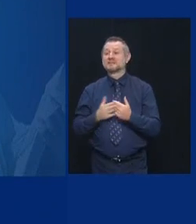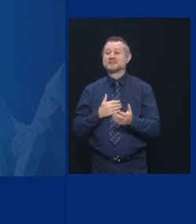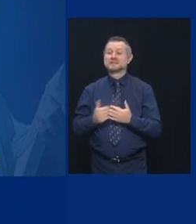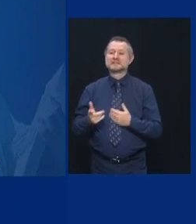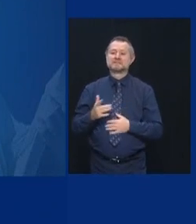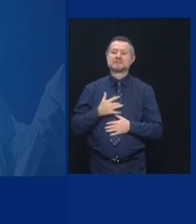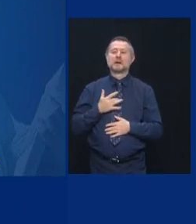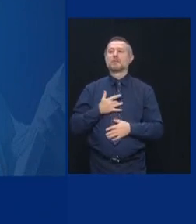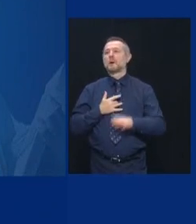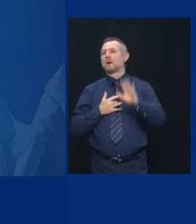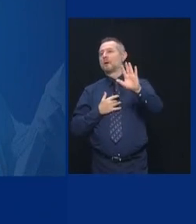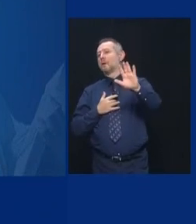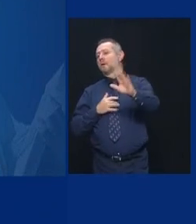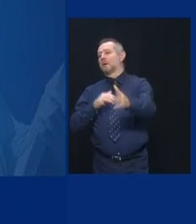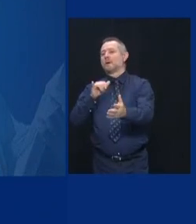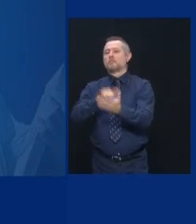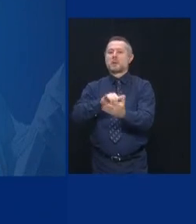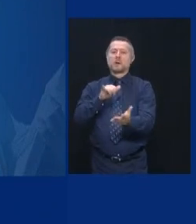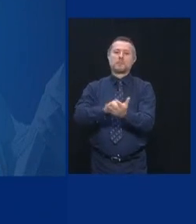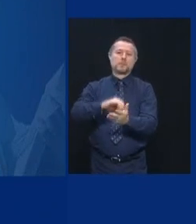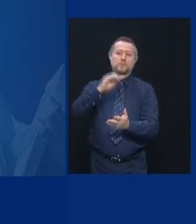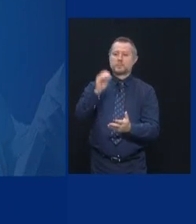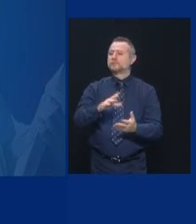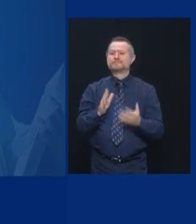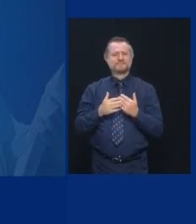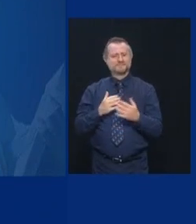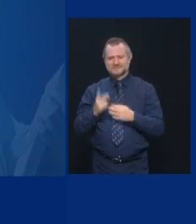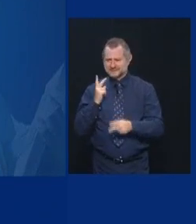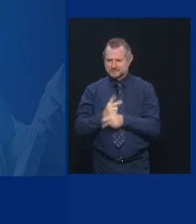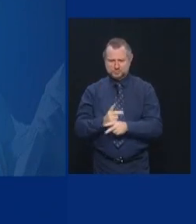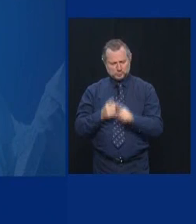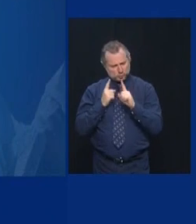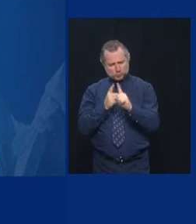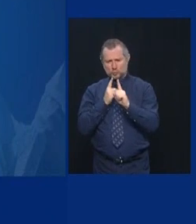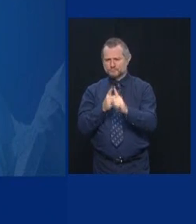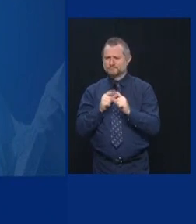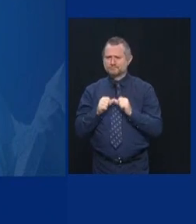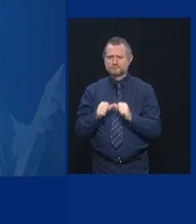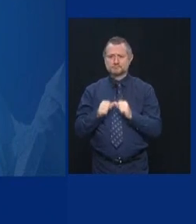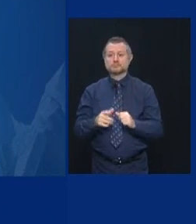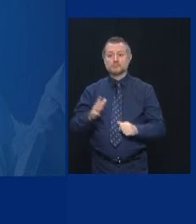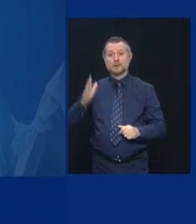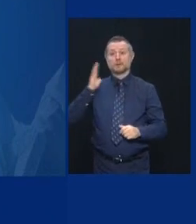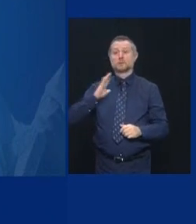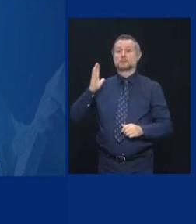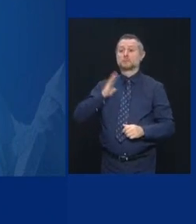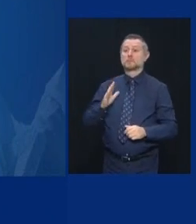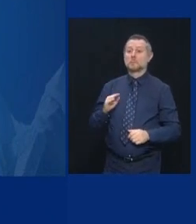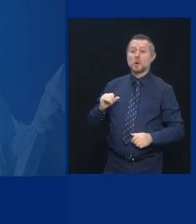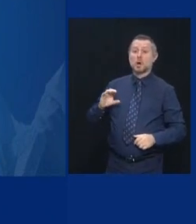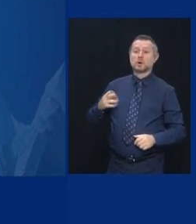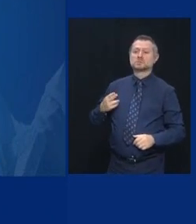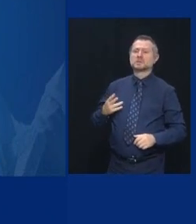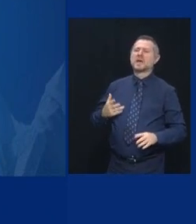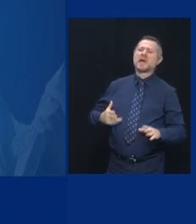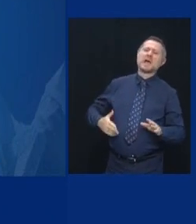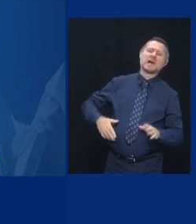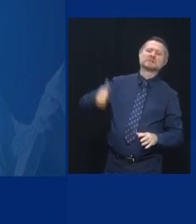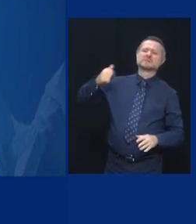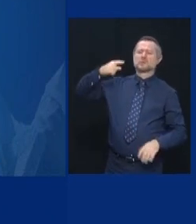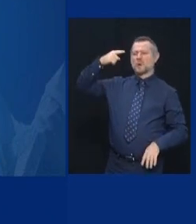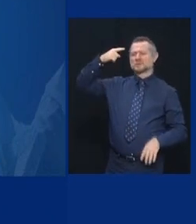But New Yorkers have done an amazing job. Highest infection rate at one time. Lowest in the nation.